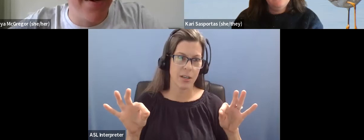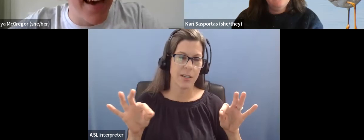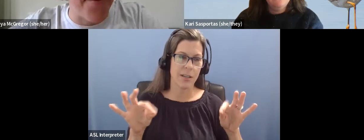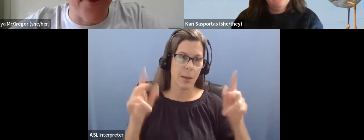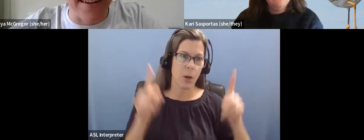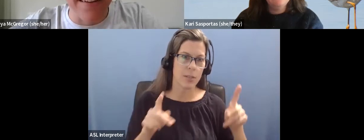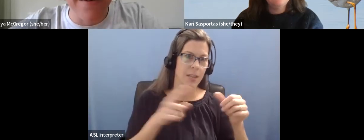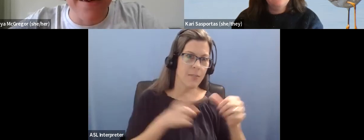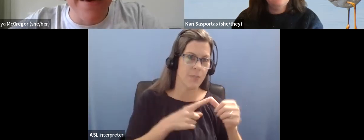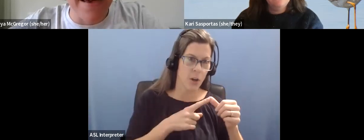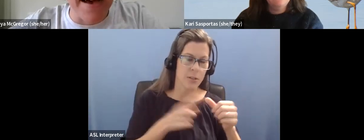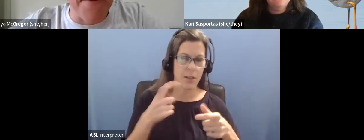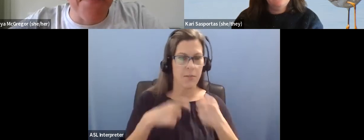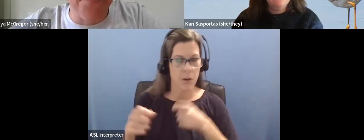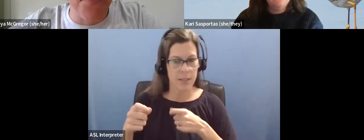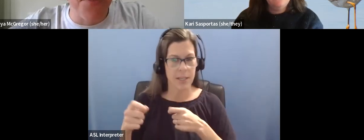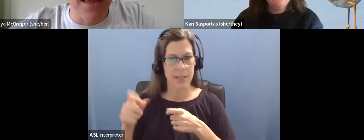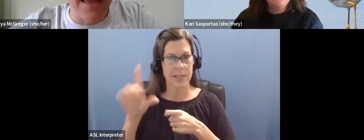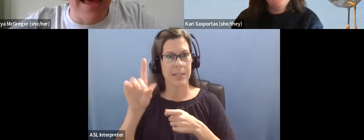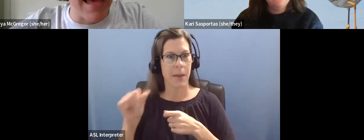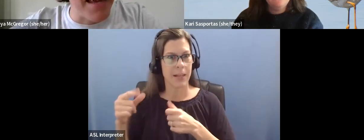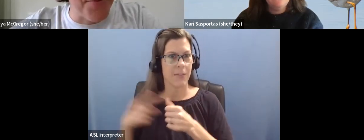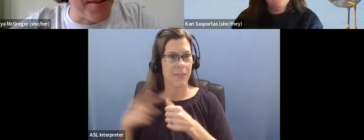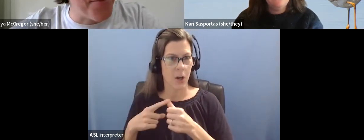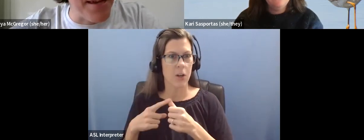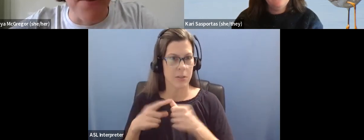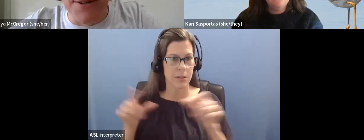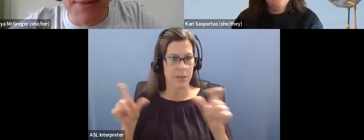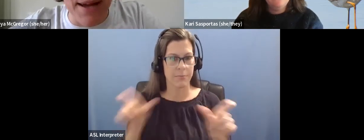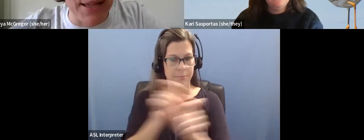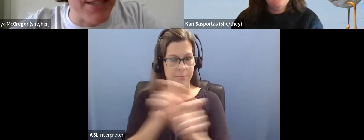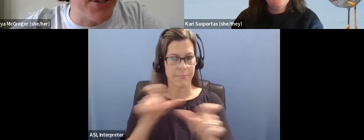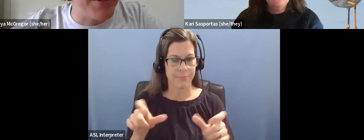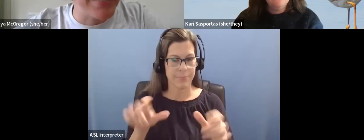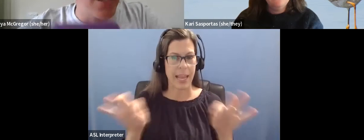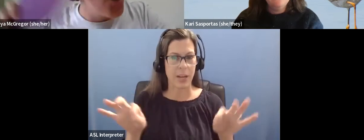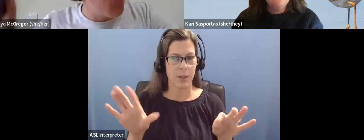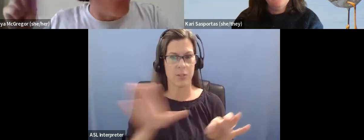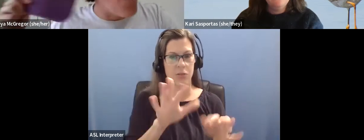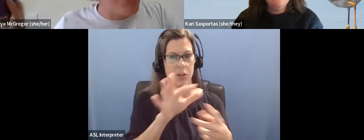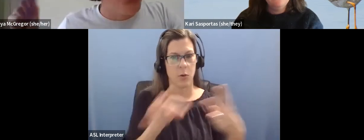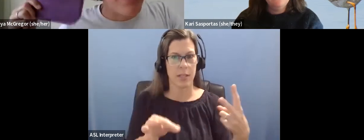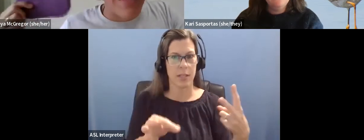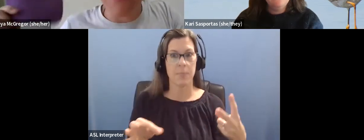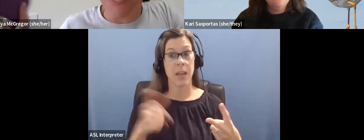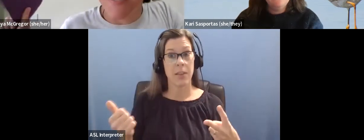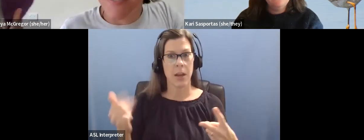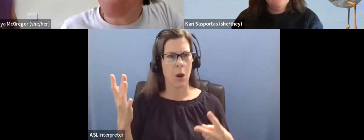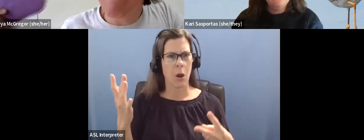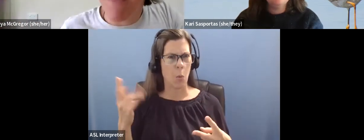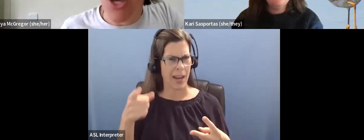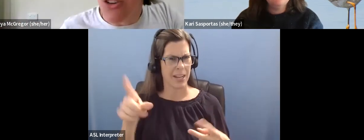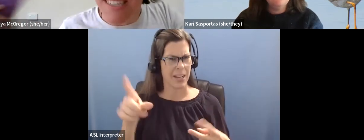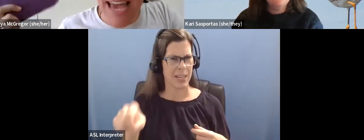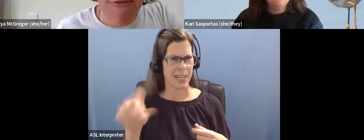up front. Um, another one that we, we talked about earlier too, is why do you need captions?